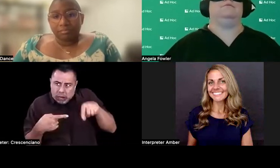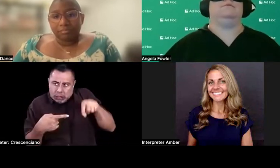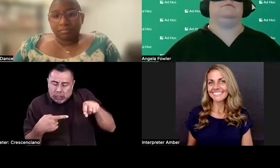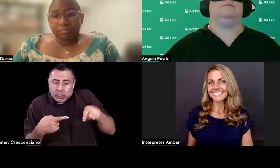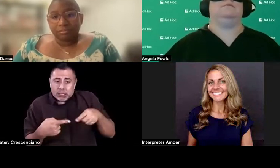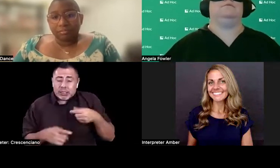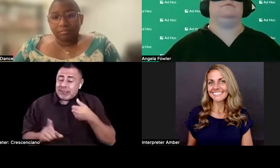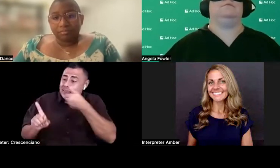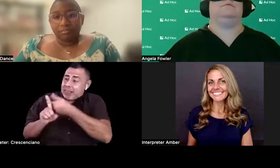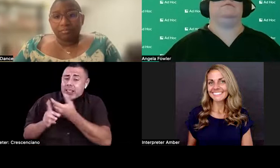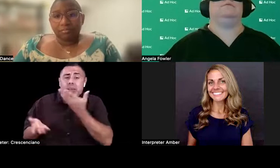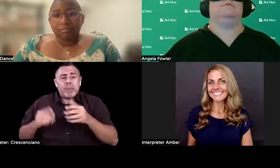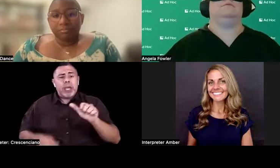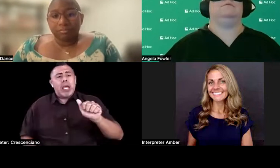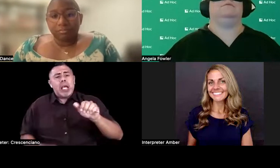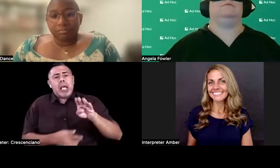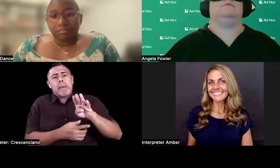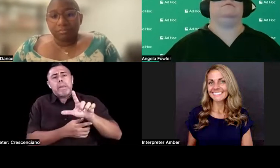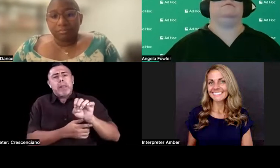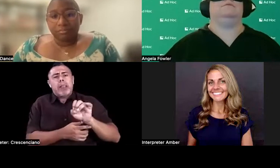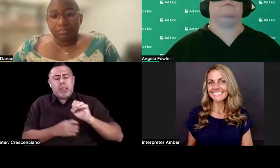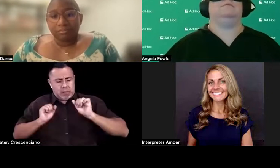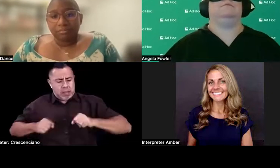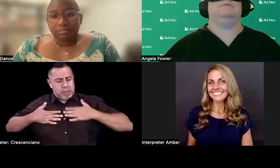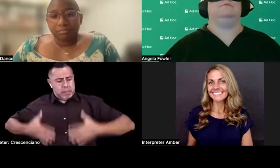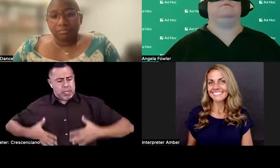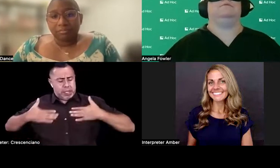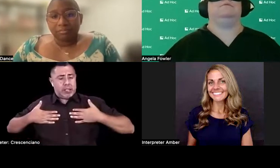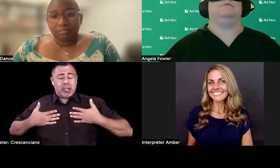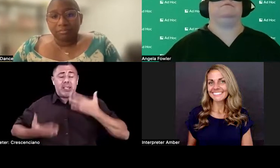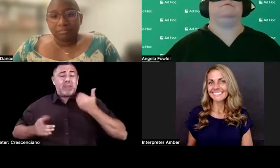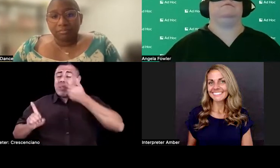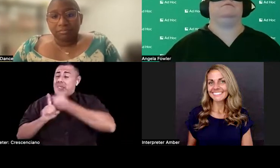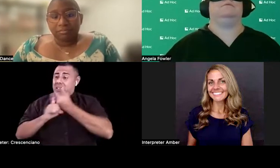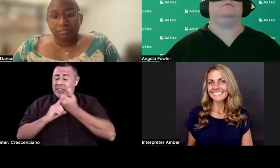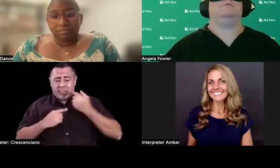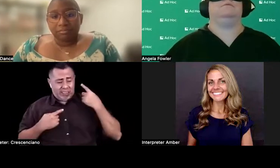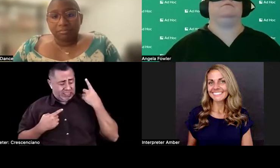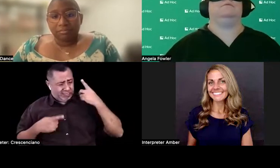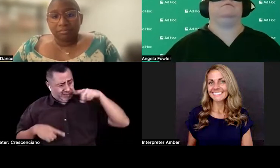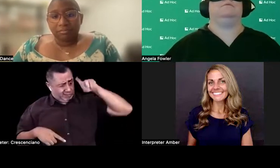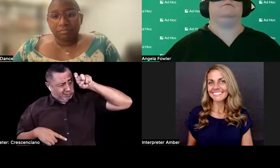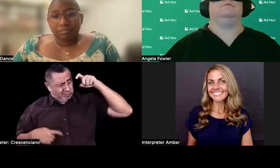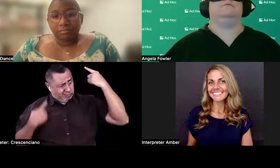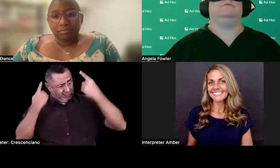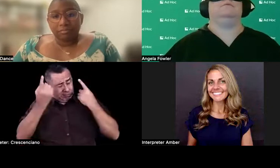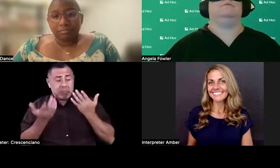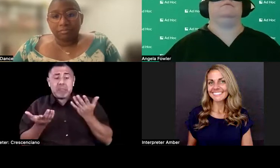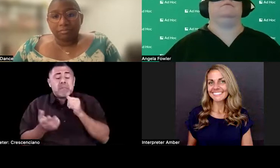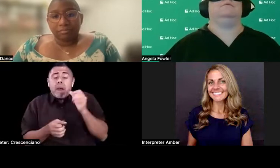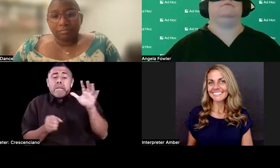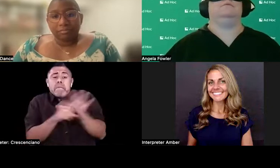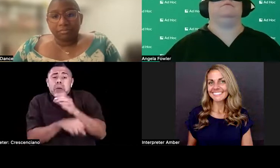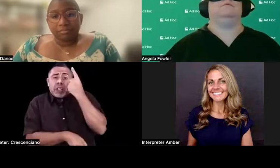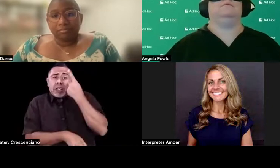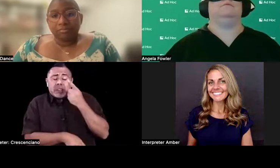understand the accommodation, and so they, in their view, don't see the necessity